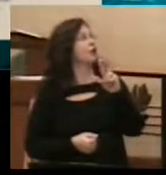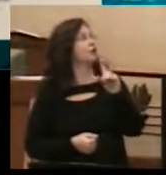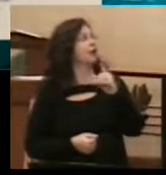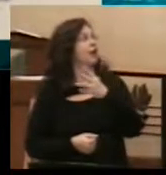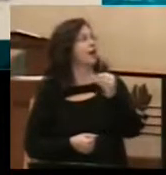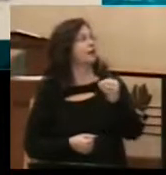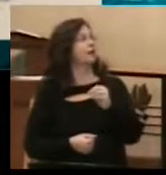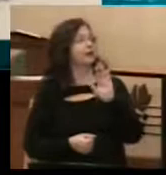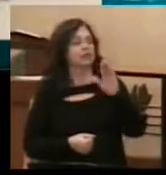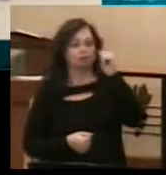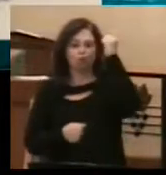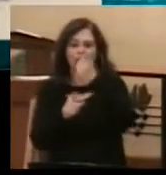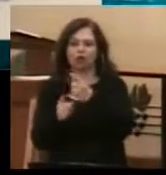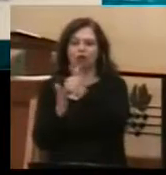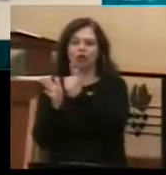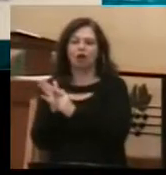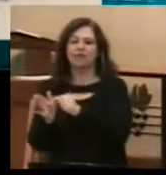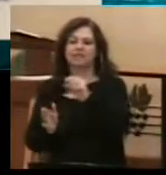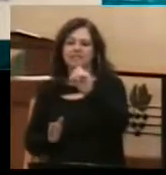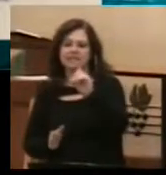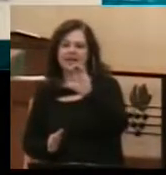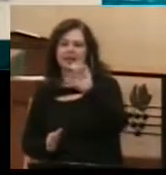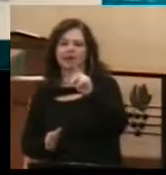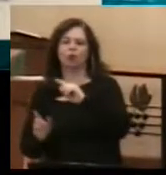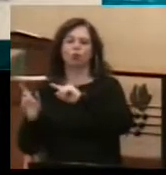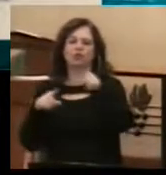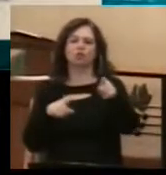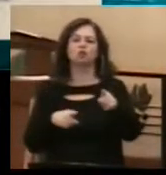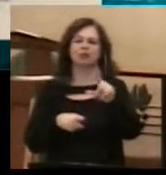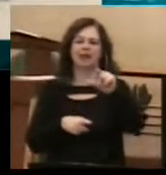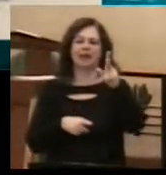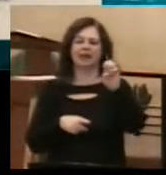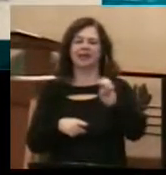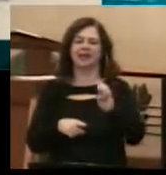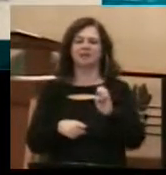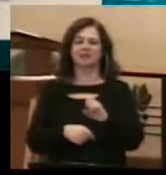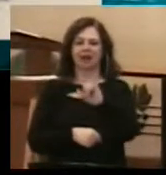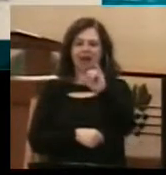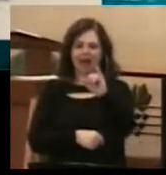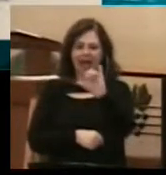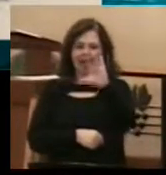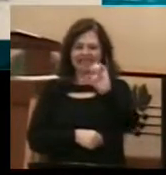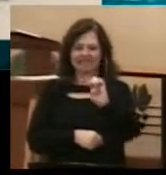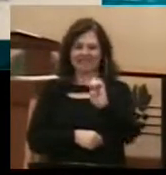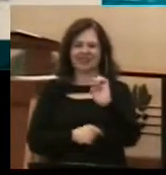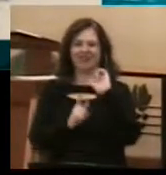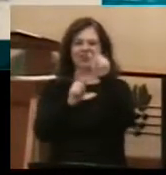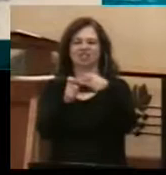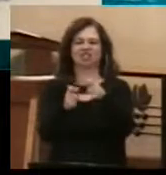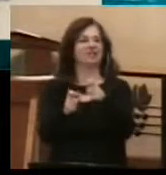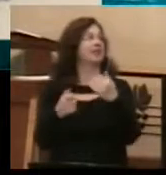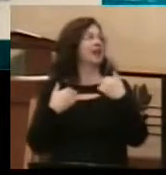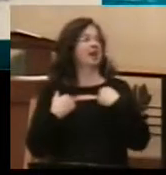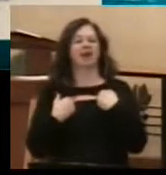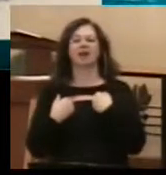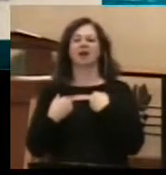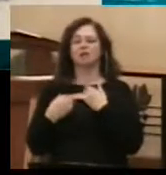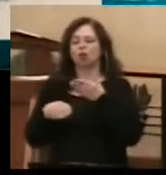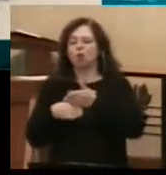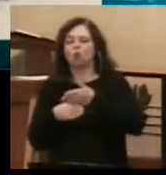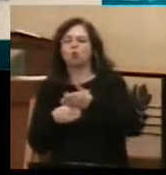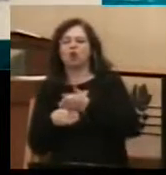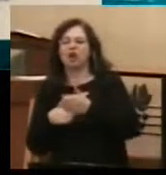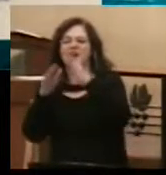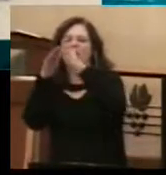Swenson, were on Lake Leda ice fishing. They had a makeshift wooden ice house that was there,